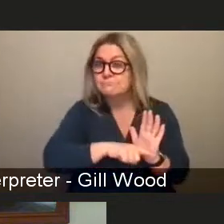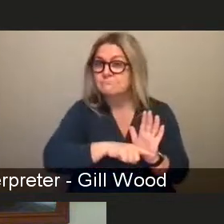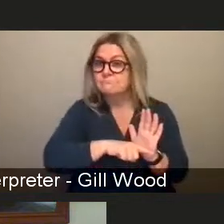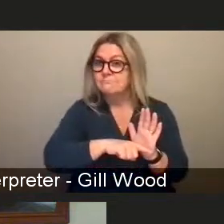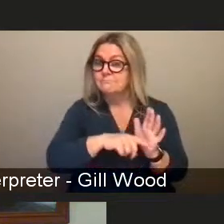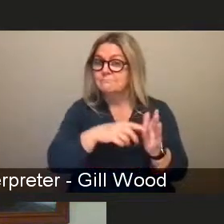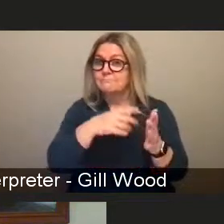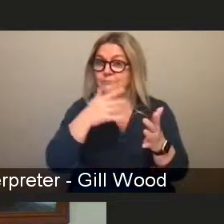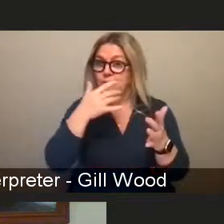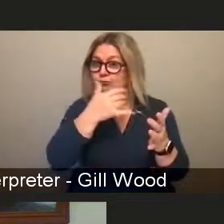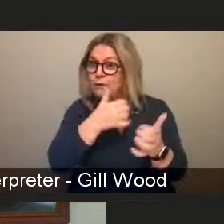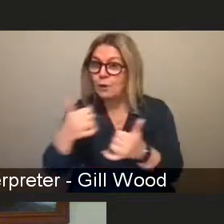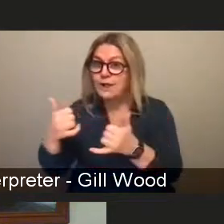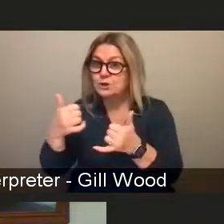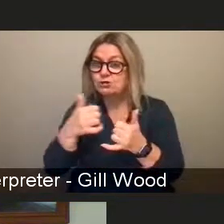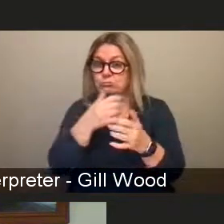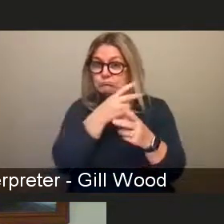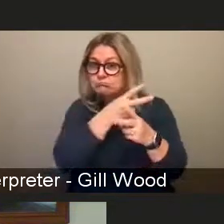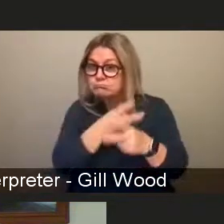safer